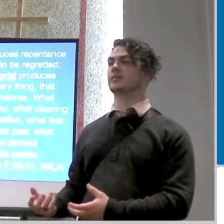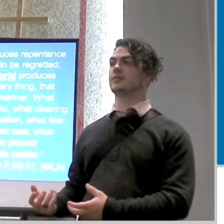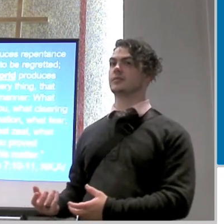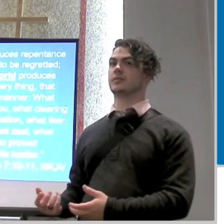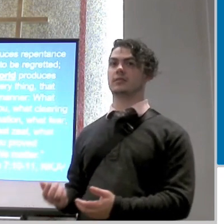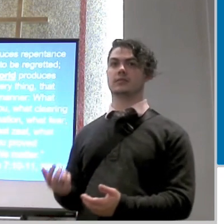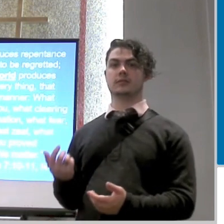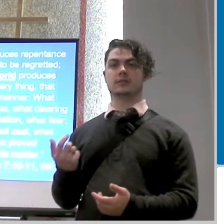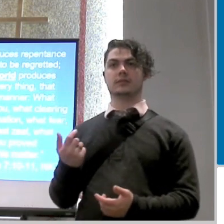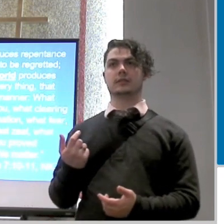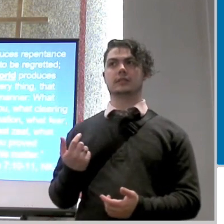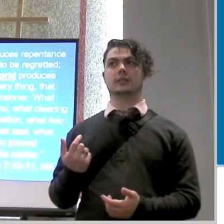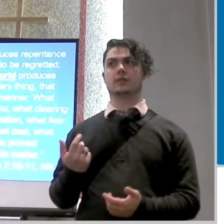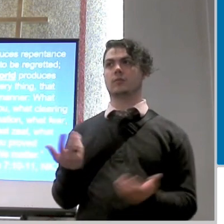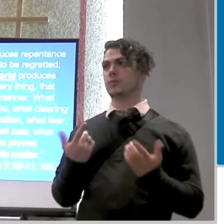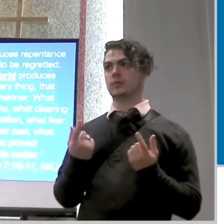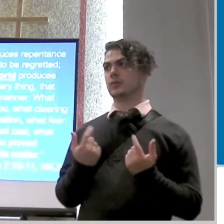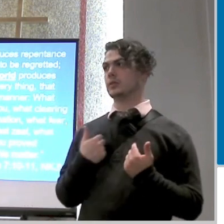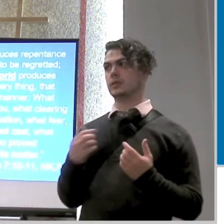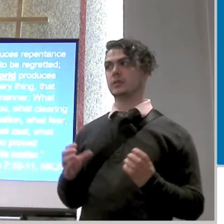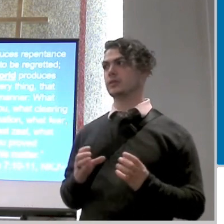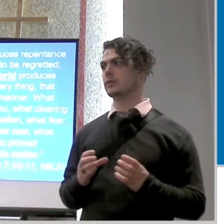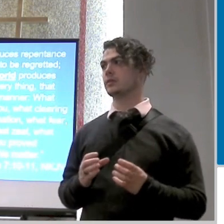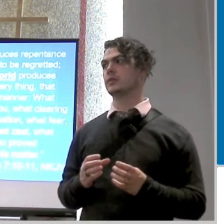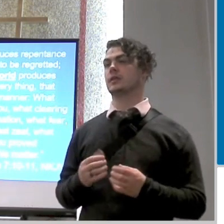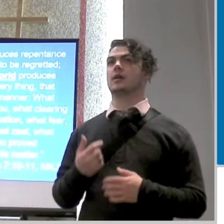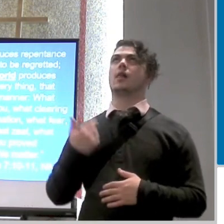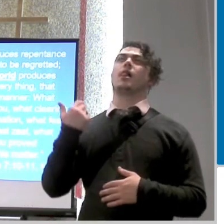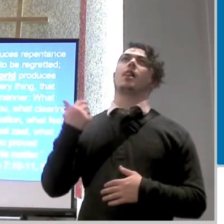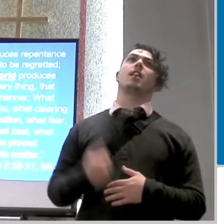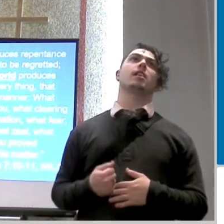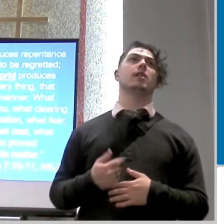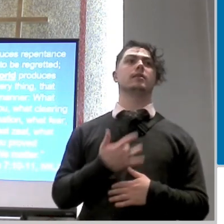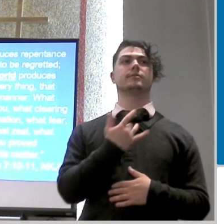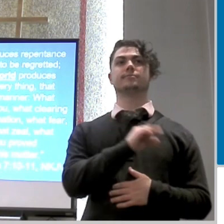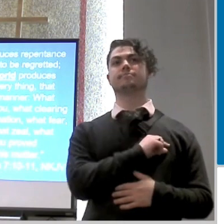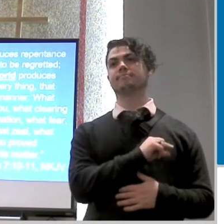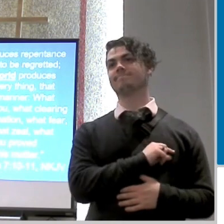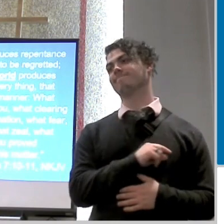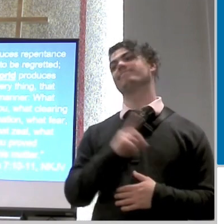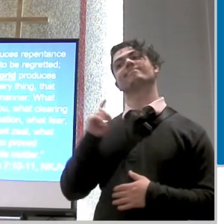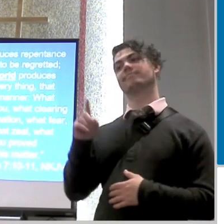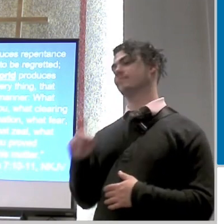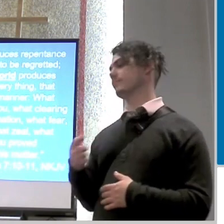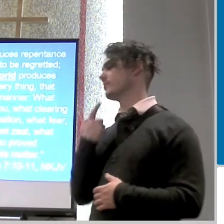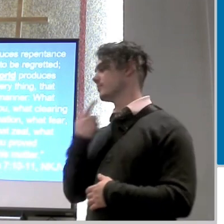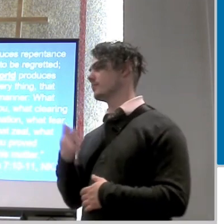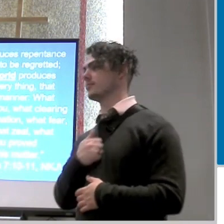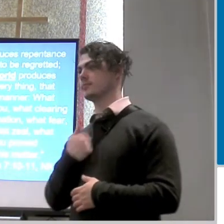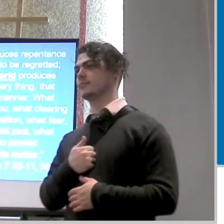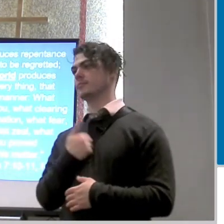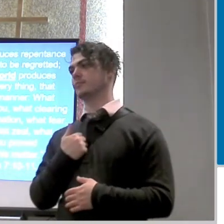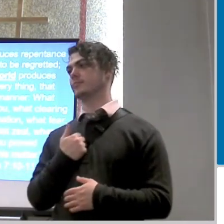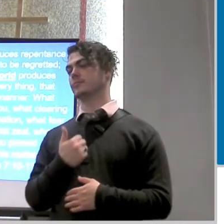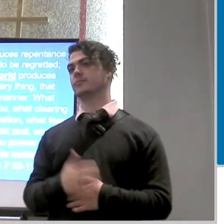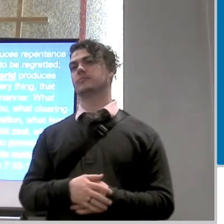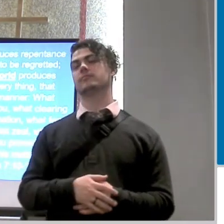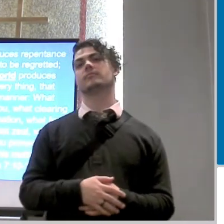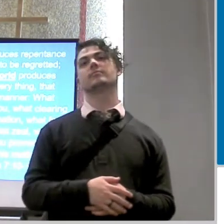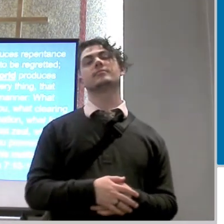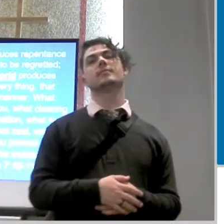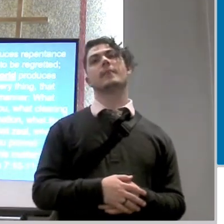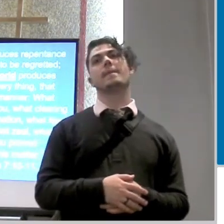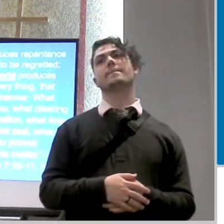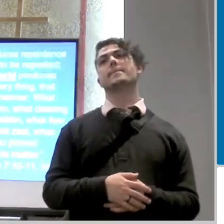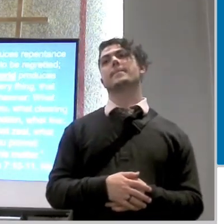guess what i had to do i knew right away i'm like i gotta go apologize and when i went with the godly sorrow